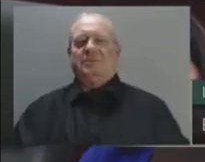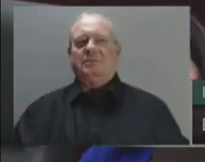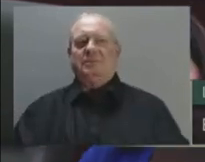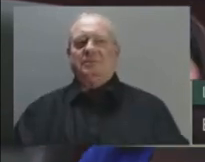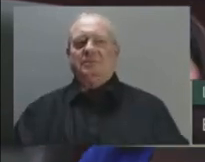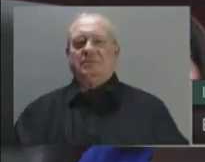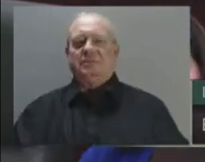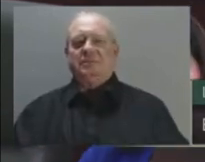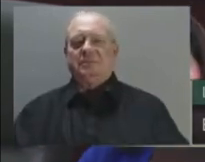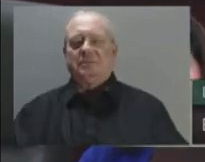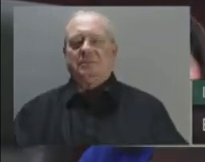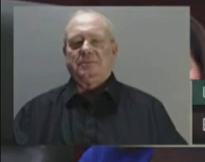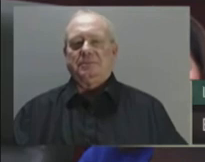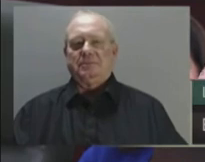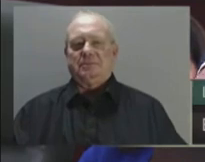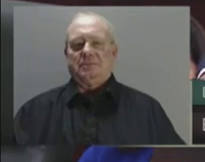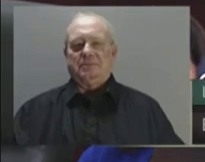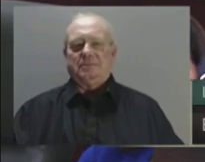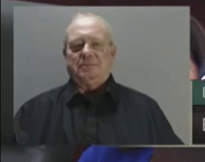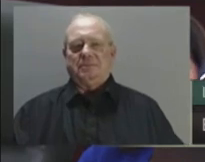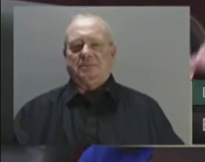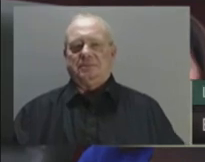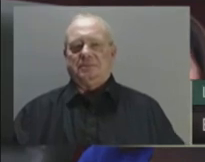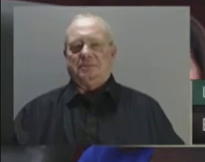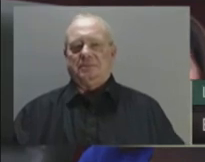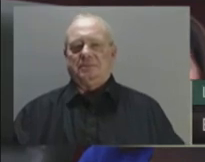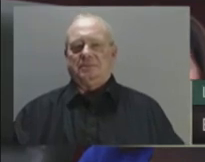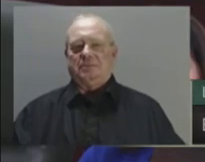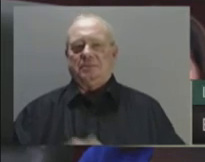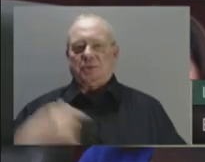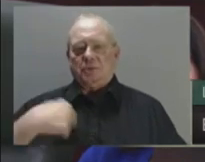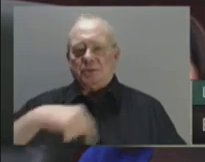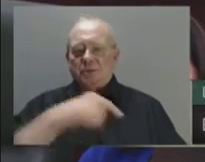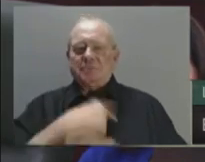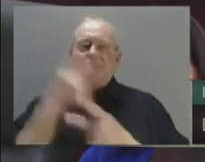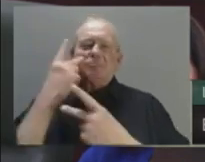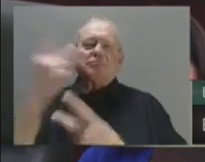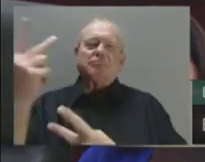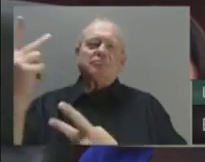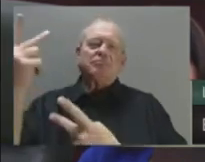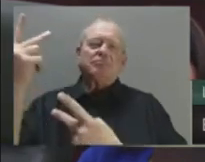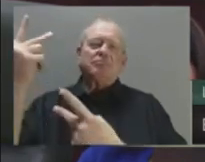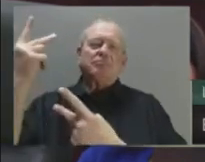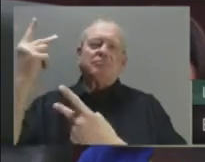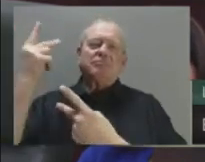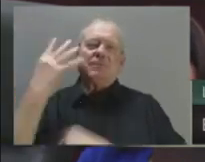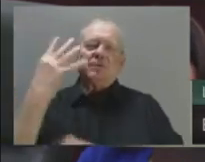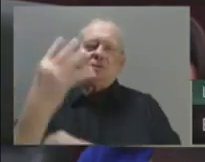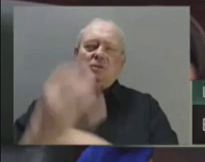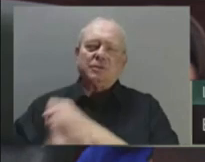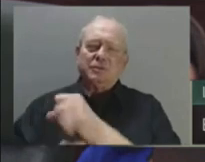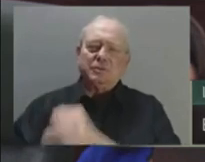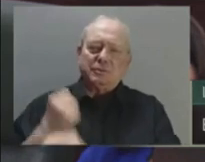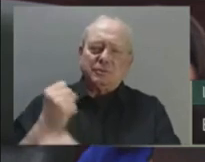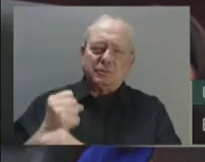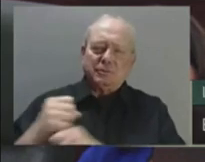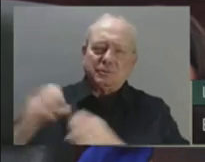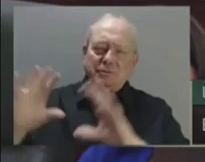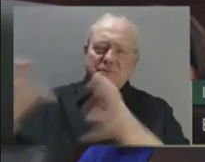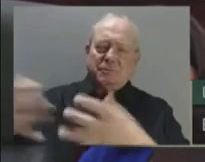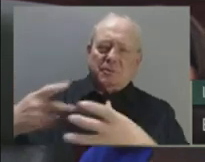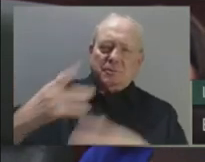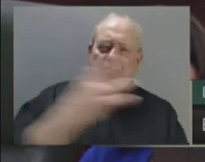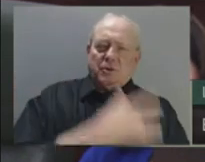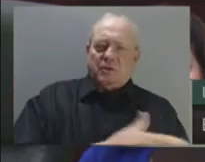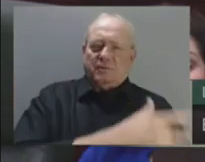Mr. Speaker, as we reflect on our journey as a province over the past four years, and as we recognize both the significant triumphs